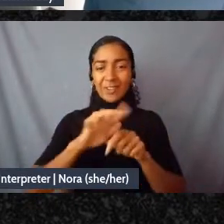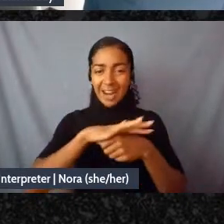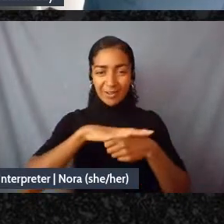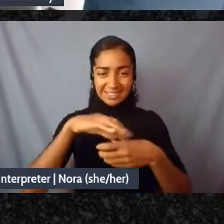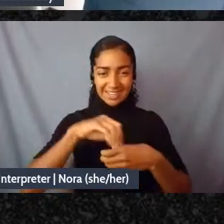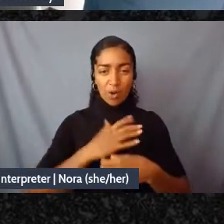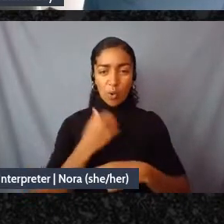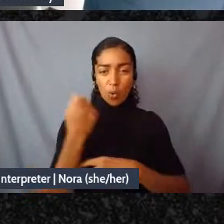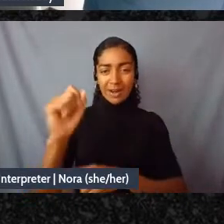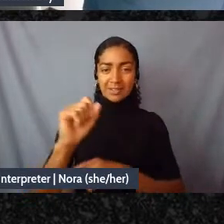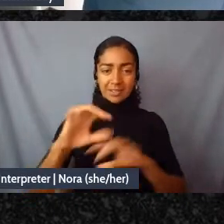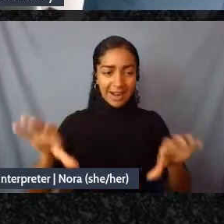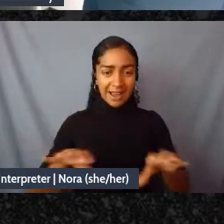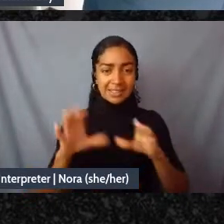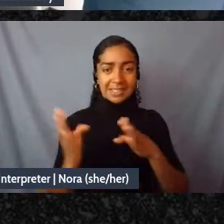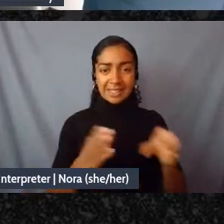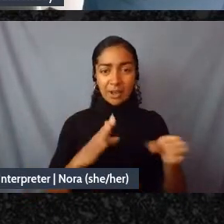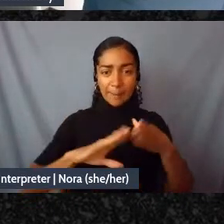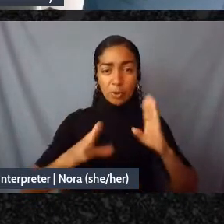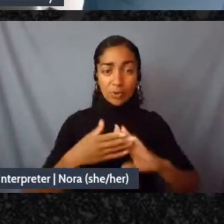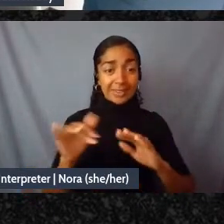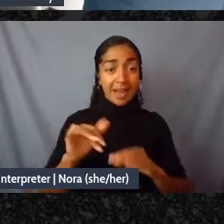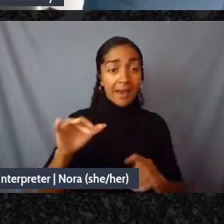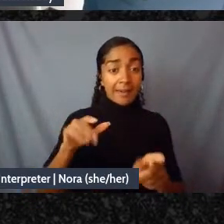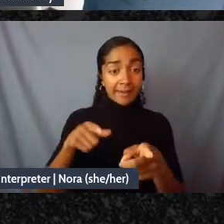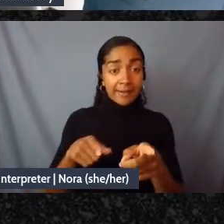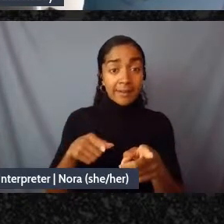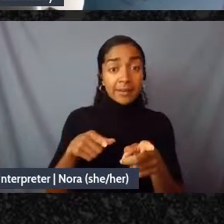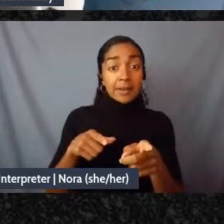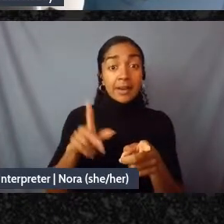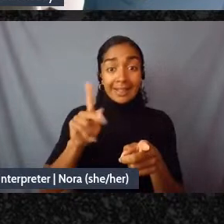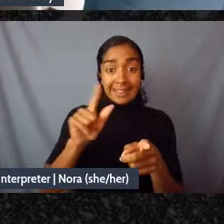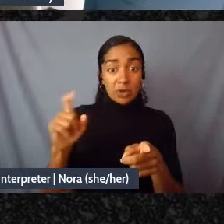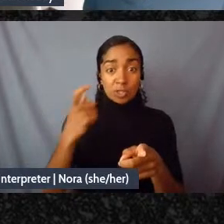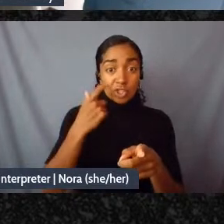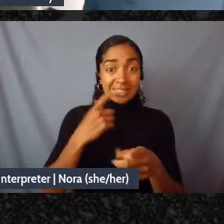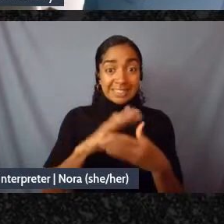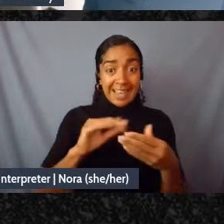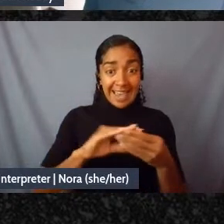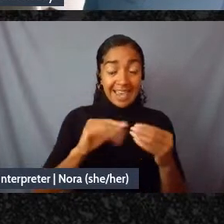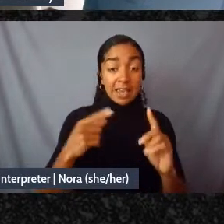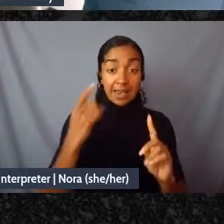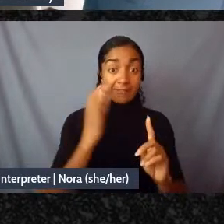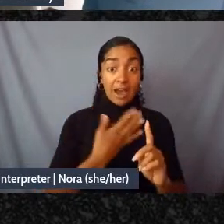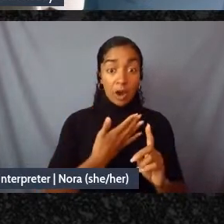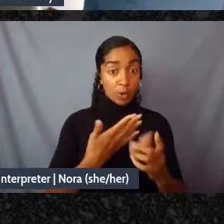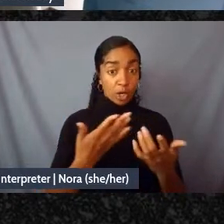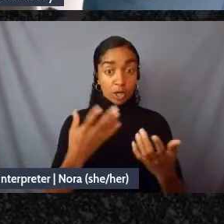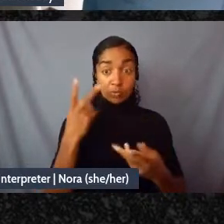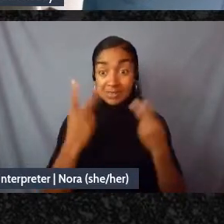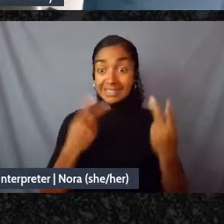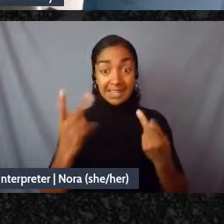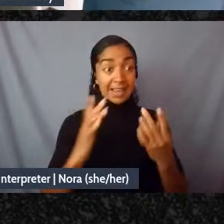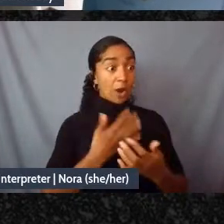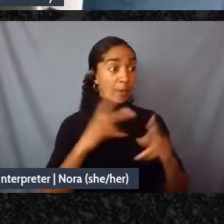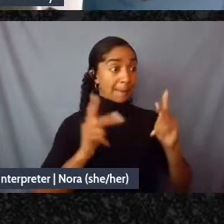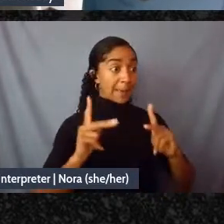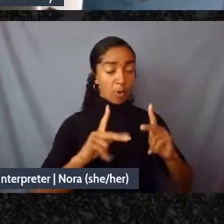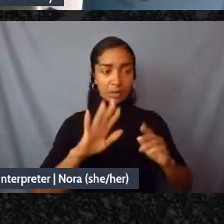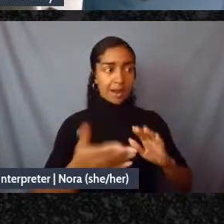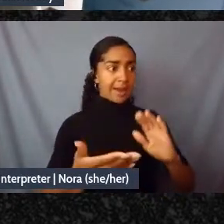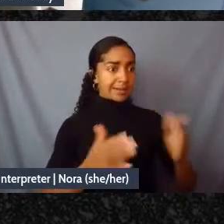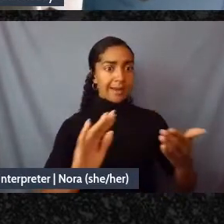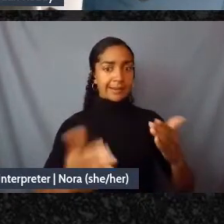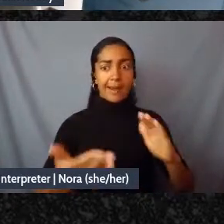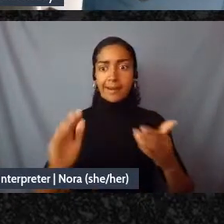saying we're on a front line where our folks are dying in mass right and that's not the only front line there are multiple of